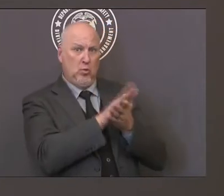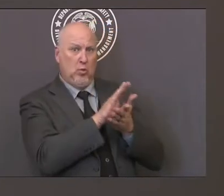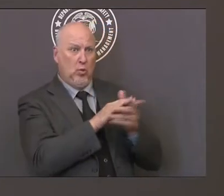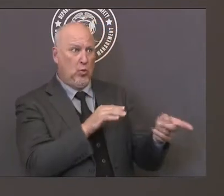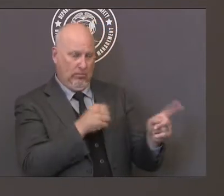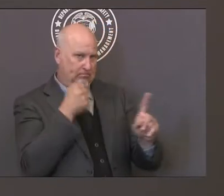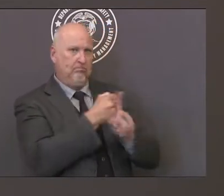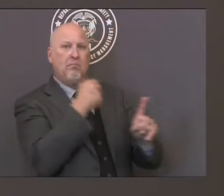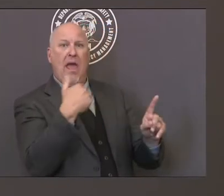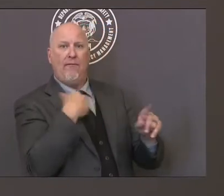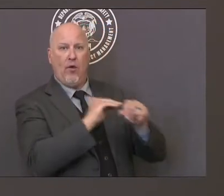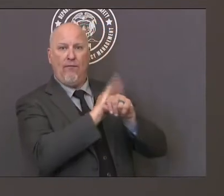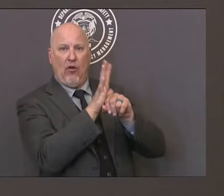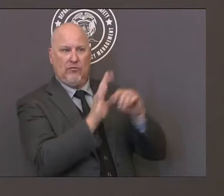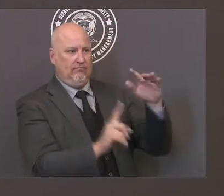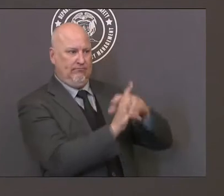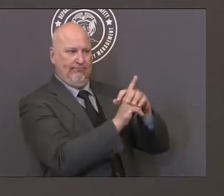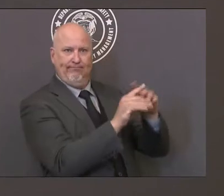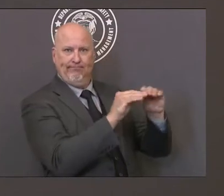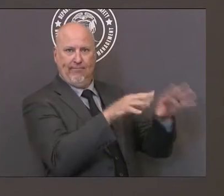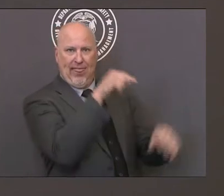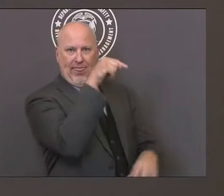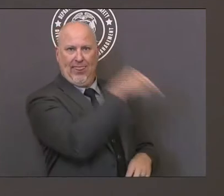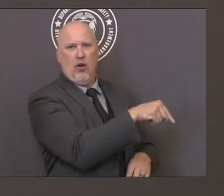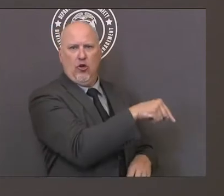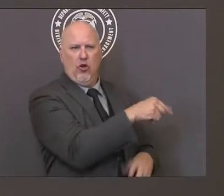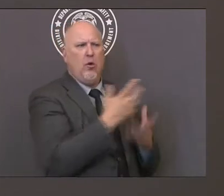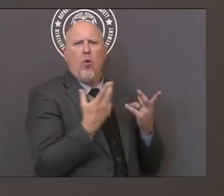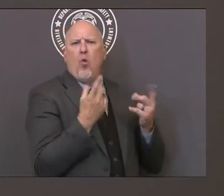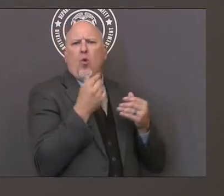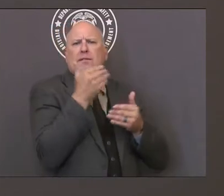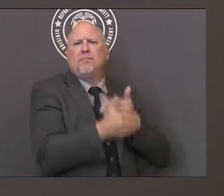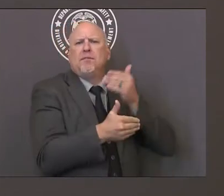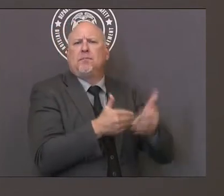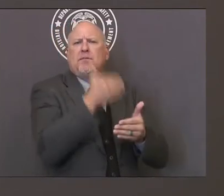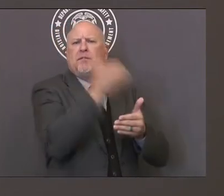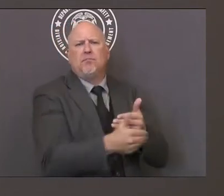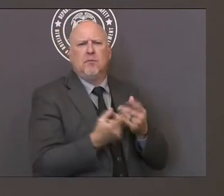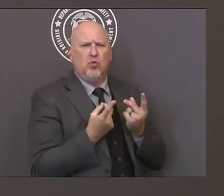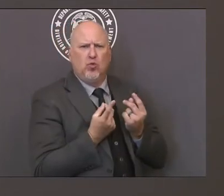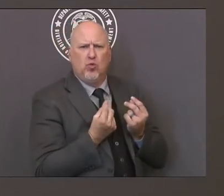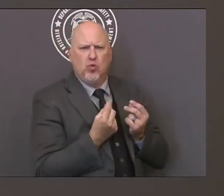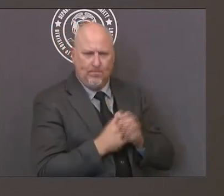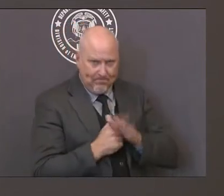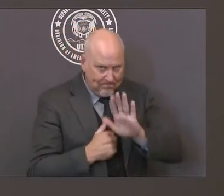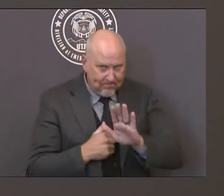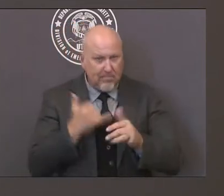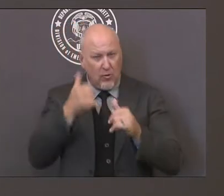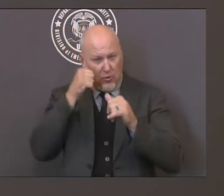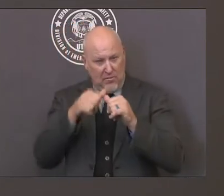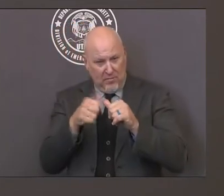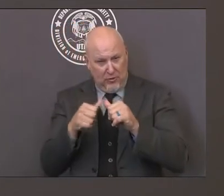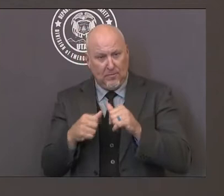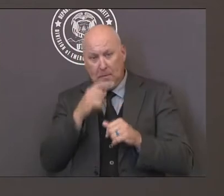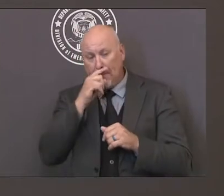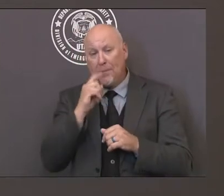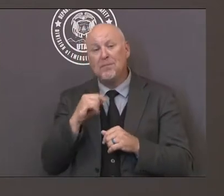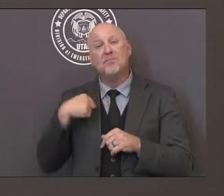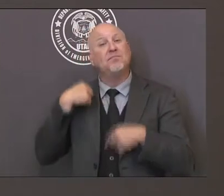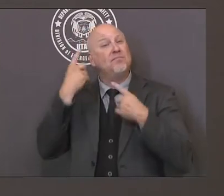is for kids to stay in school it is essential and we want to be able to have them stay in school in a safe environment